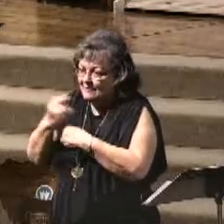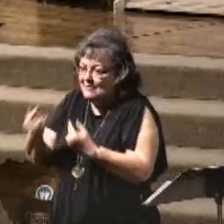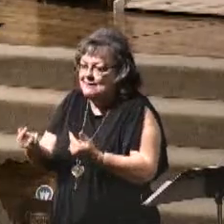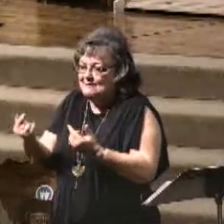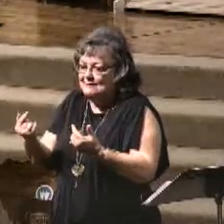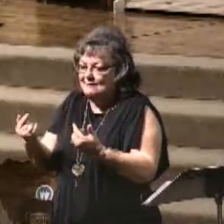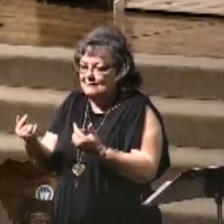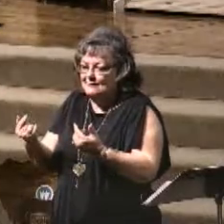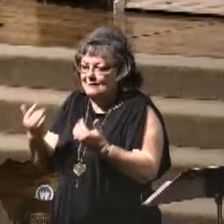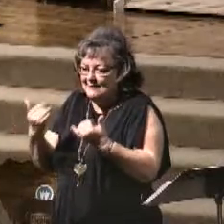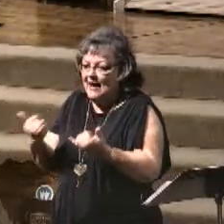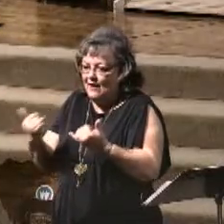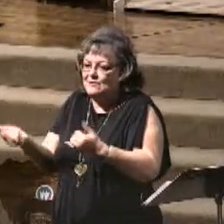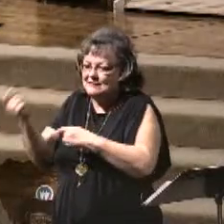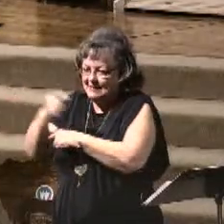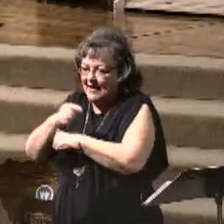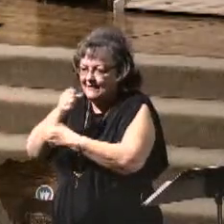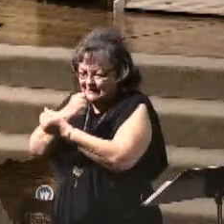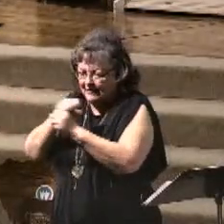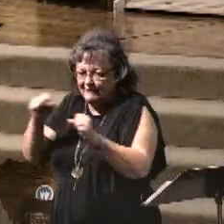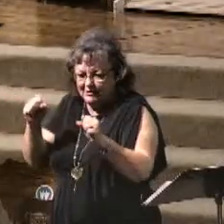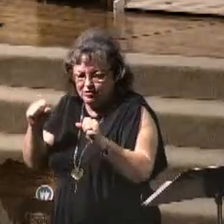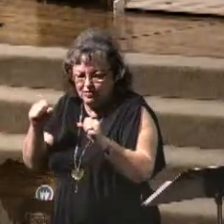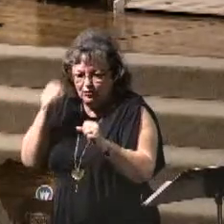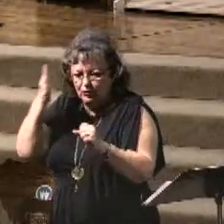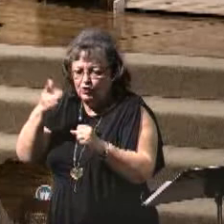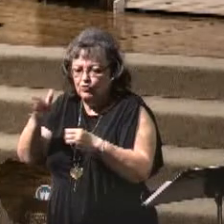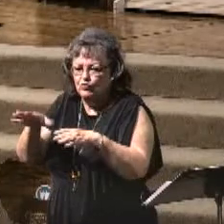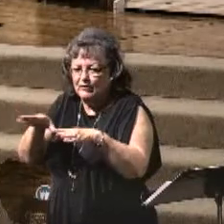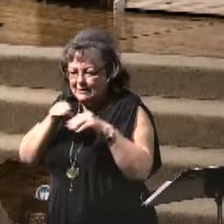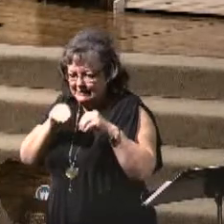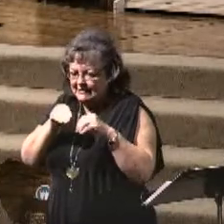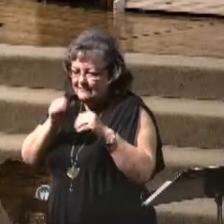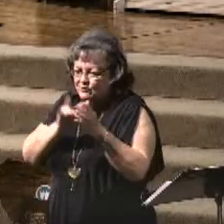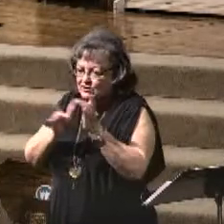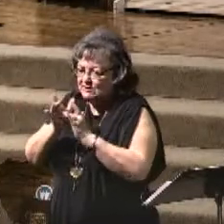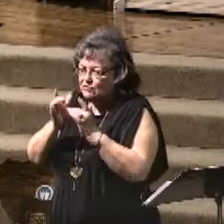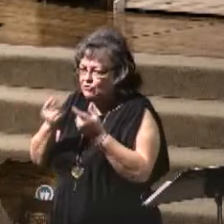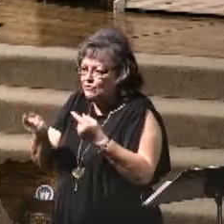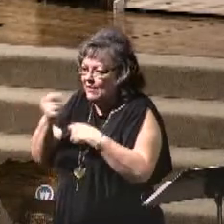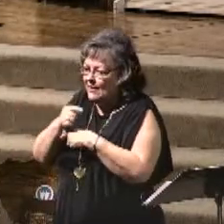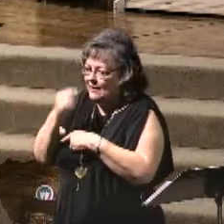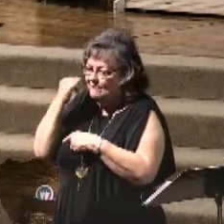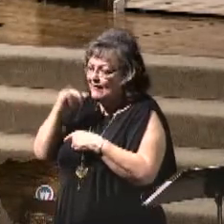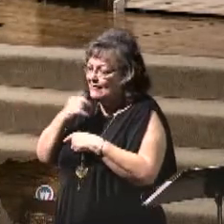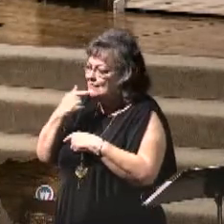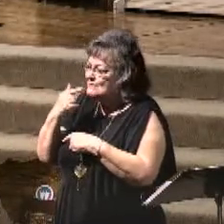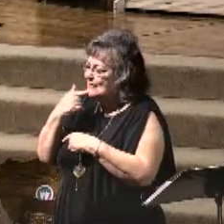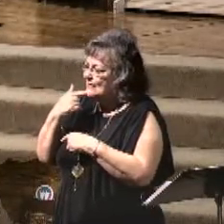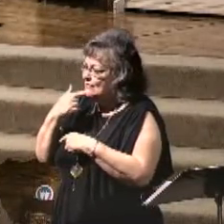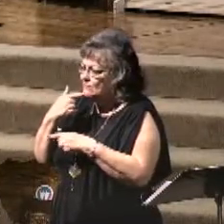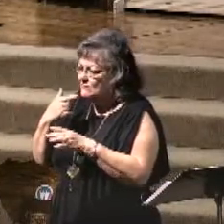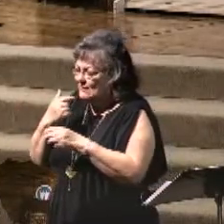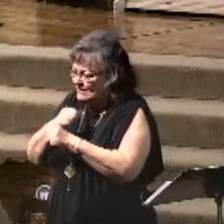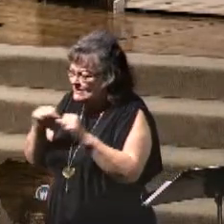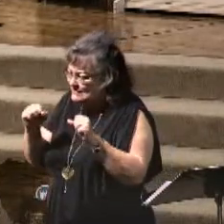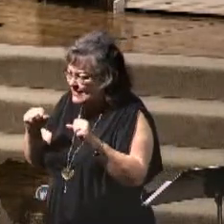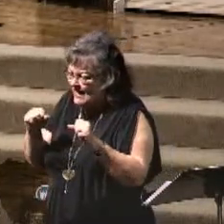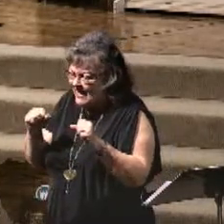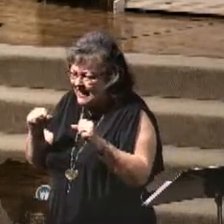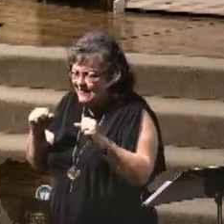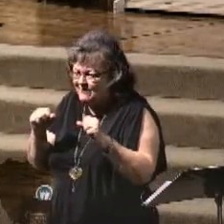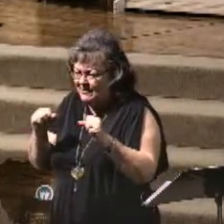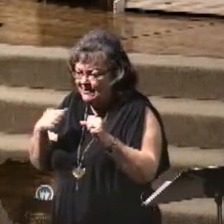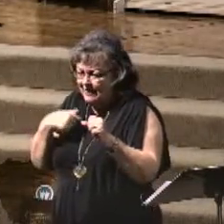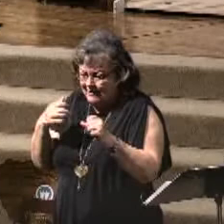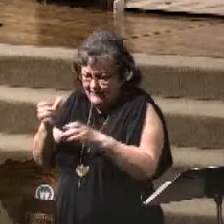that now is the accepted time. Will you receive Him today? Oh, preacher, if I get saved, people are going to talk. If I